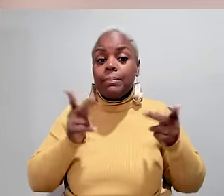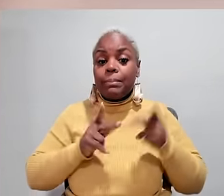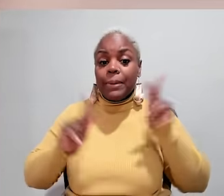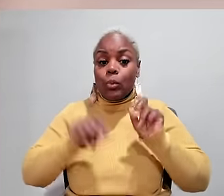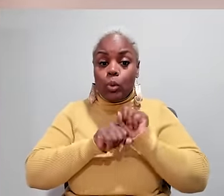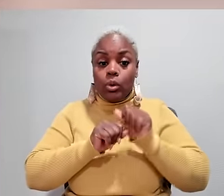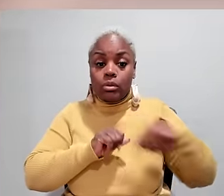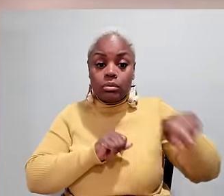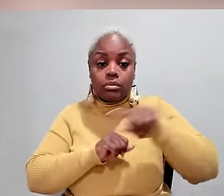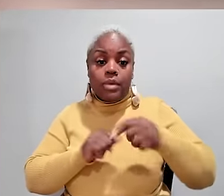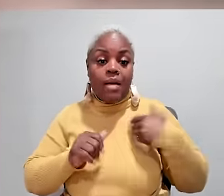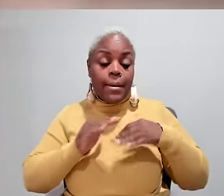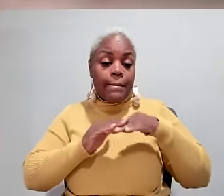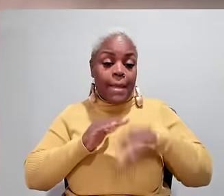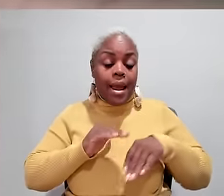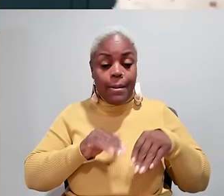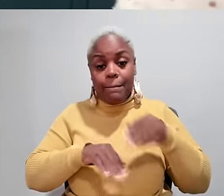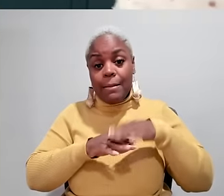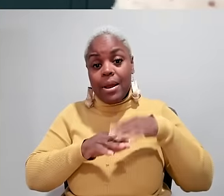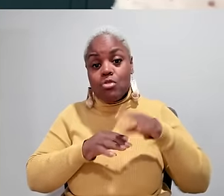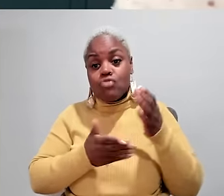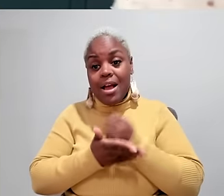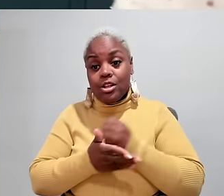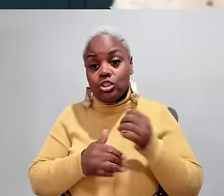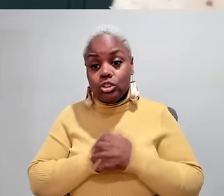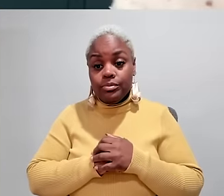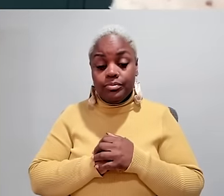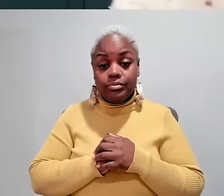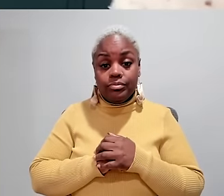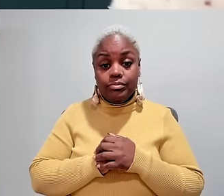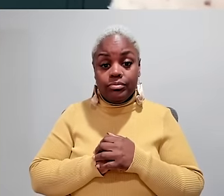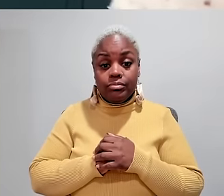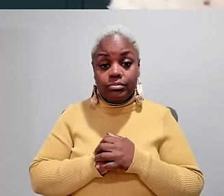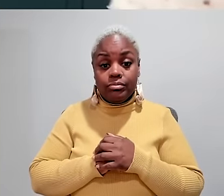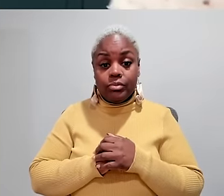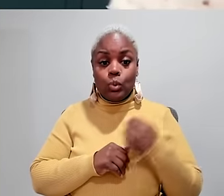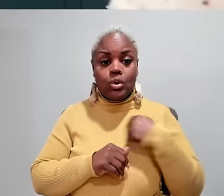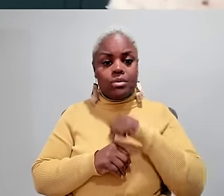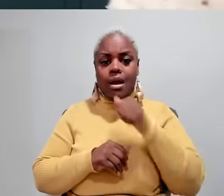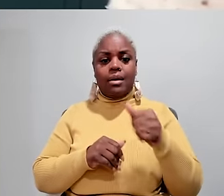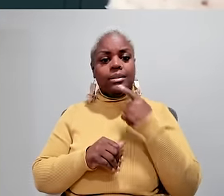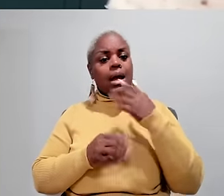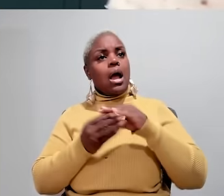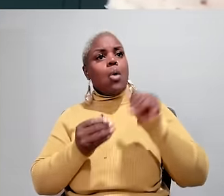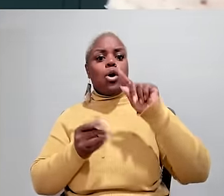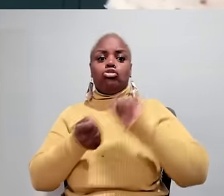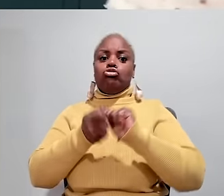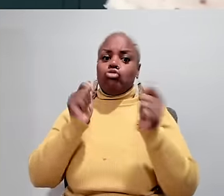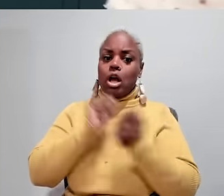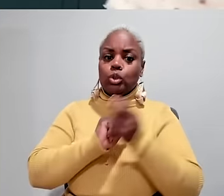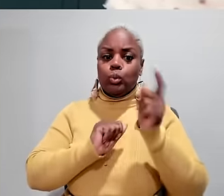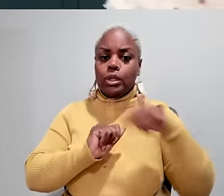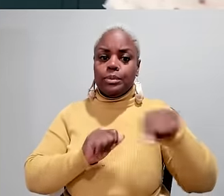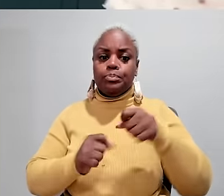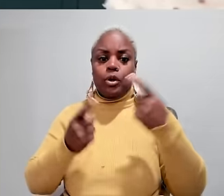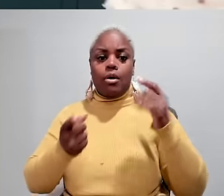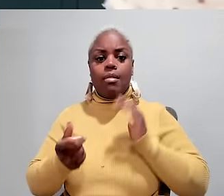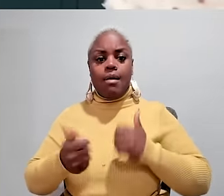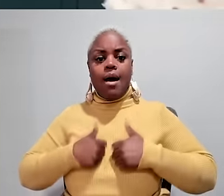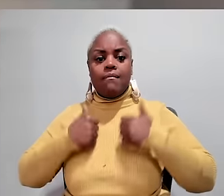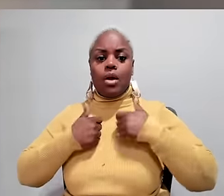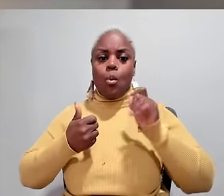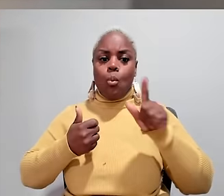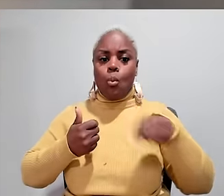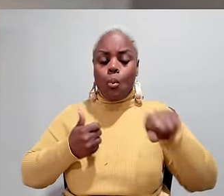places like the DAC can keep giving people work as long as they're all paid minimum wage. JILLIAN are not saying